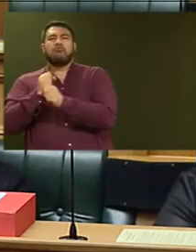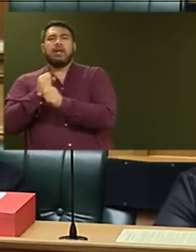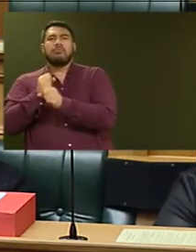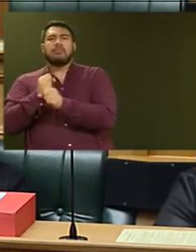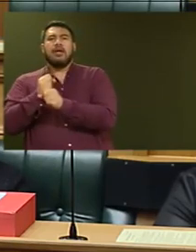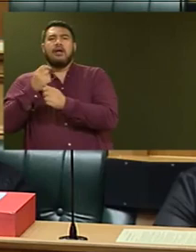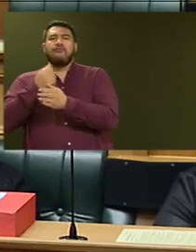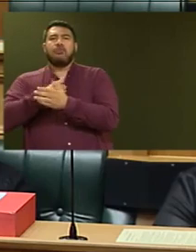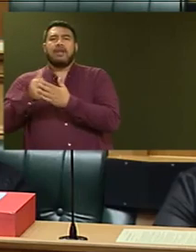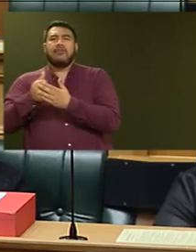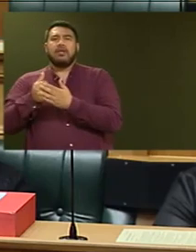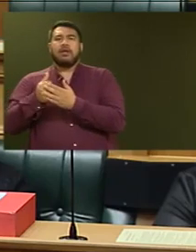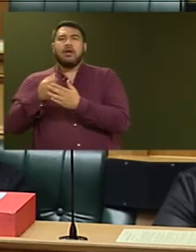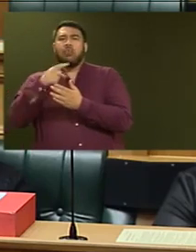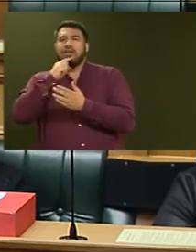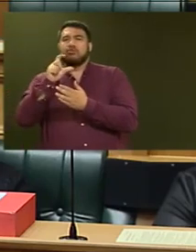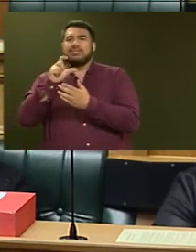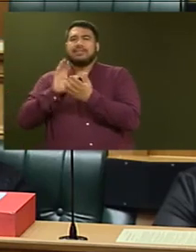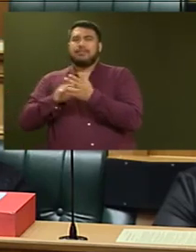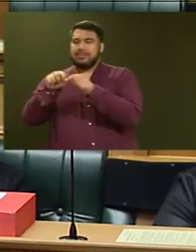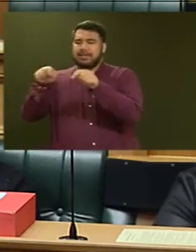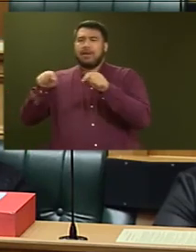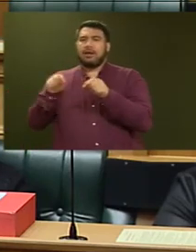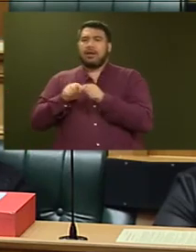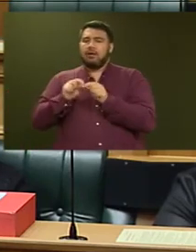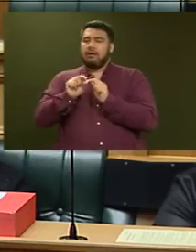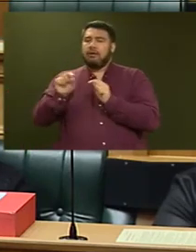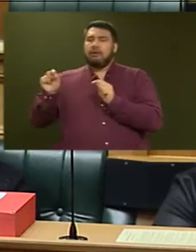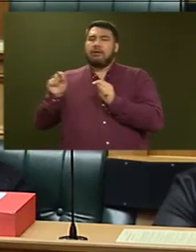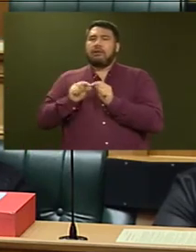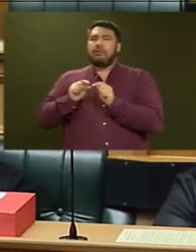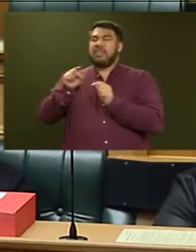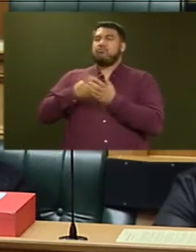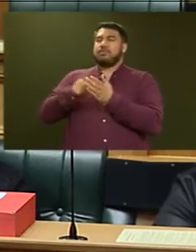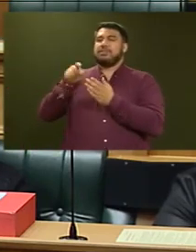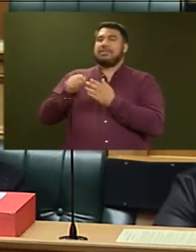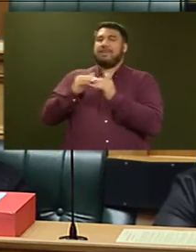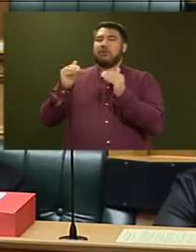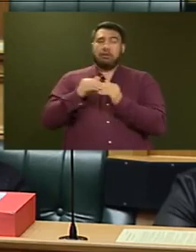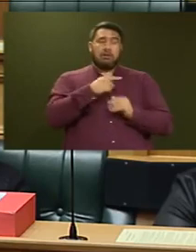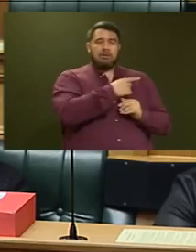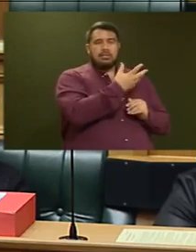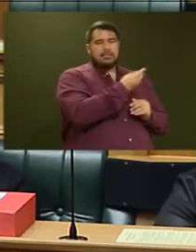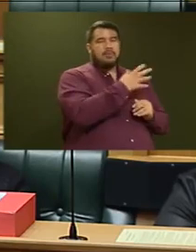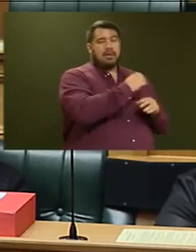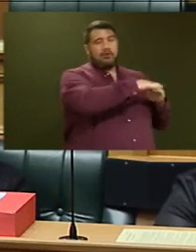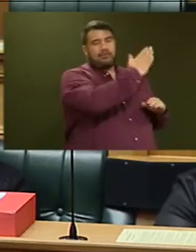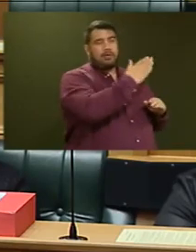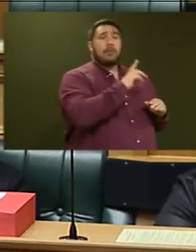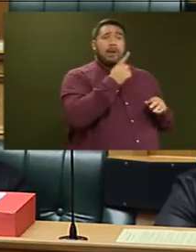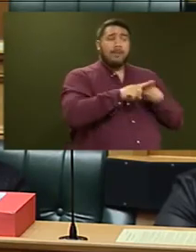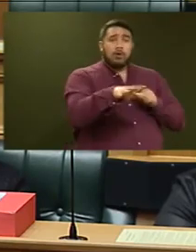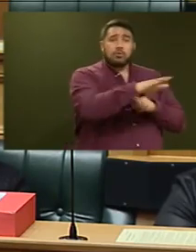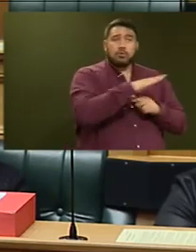that Sir Peter Gluckman recommended as a sensible standard, all of those people were convicted on the basis of a